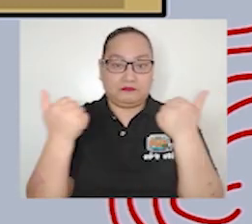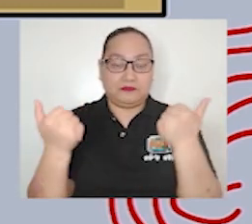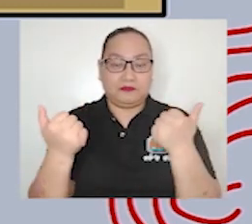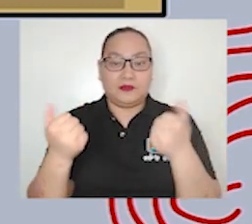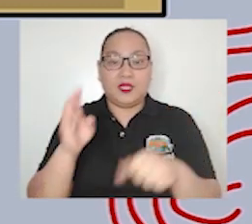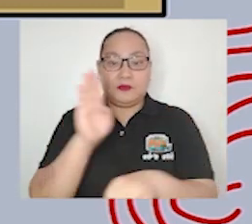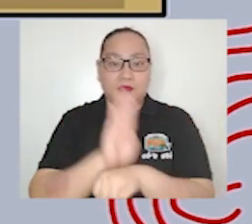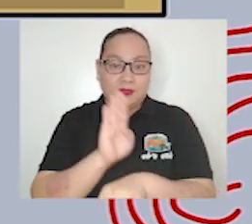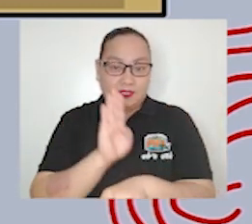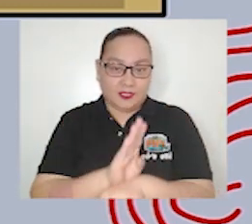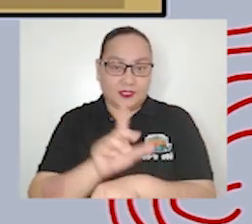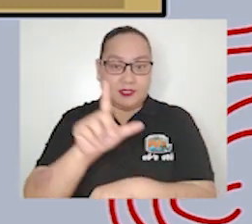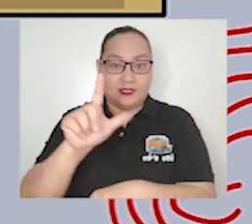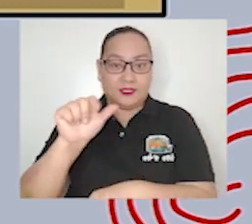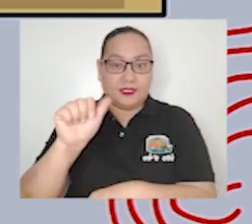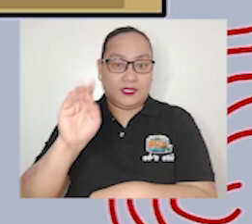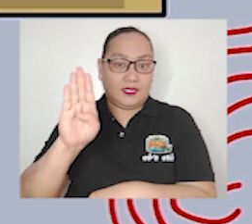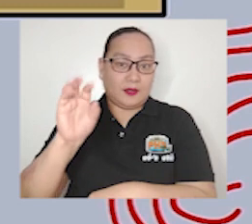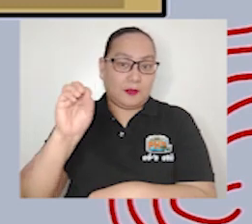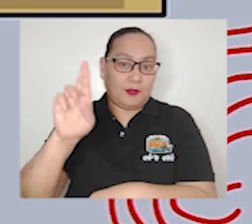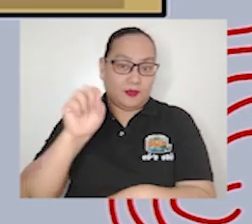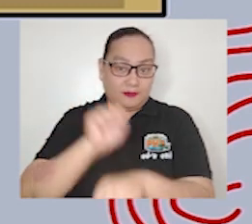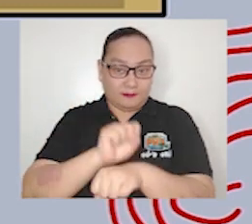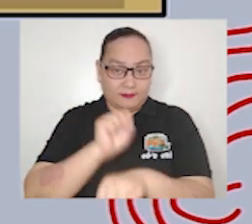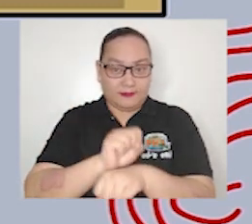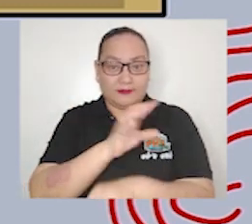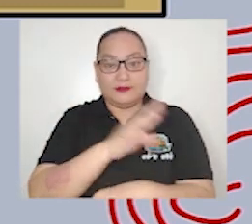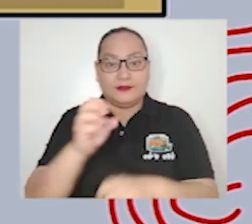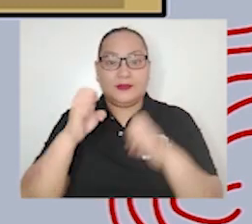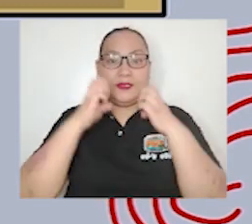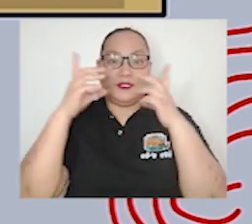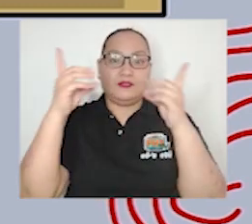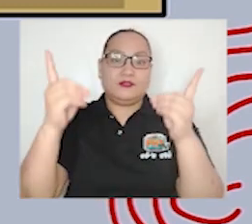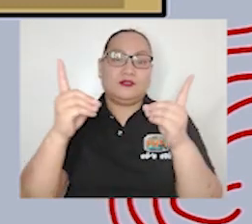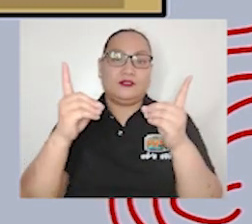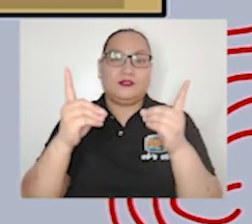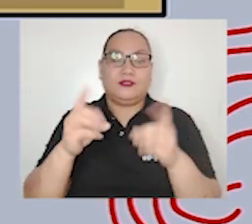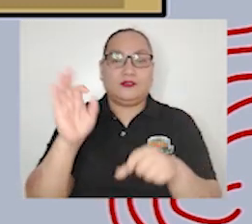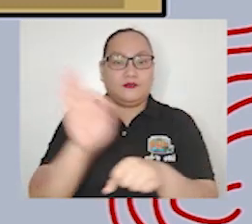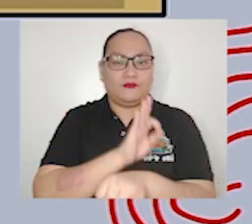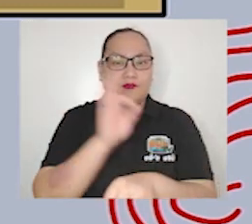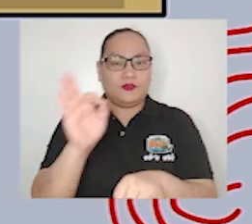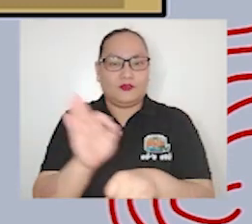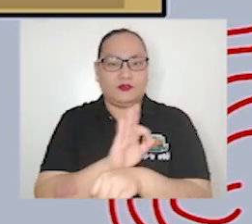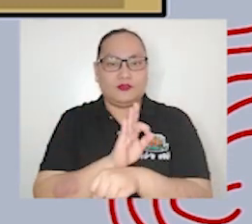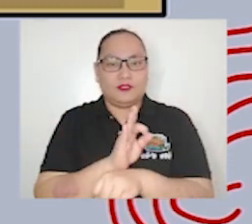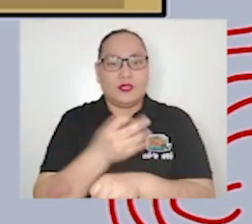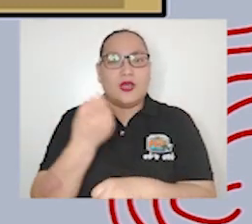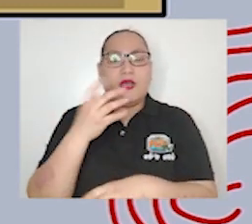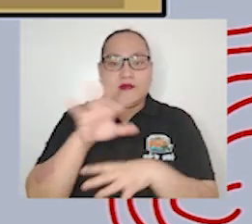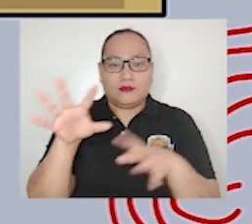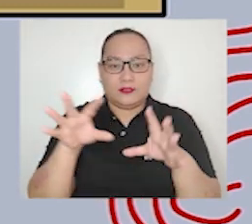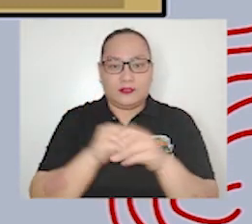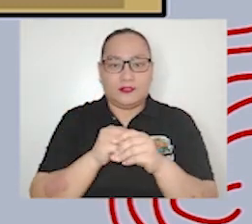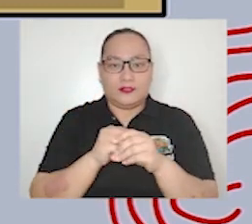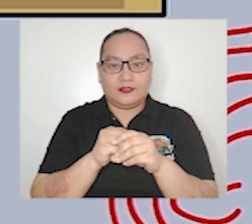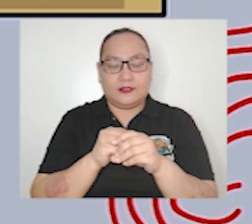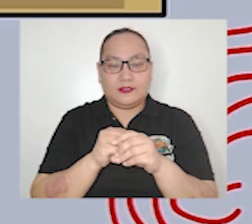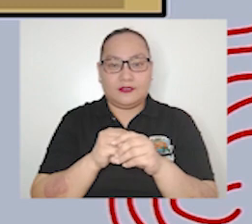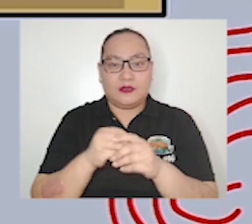this function consists mostly of matters aired on TV and radio as well